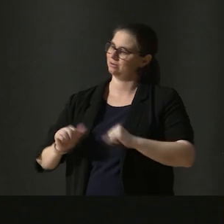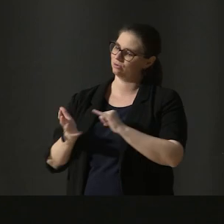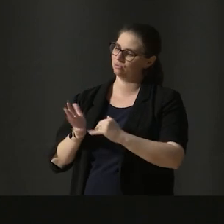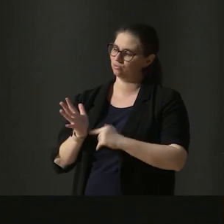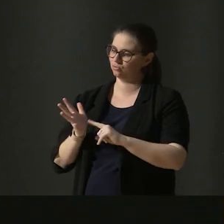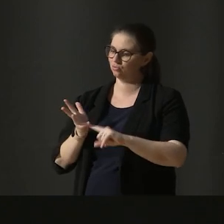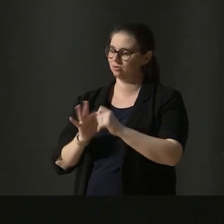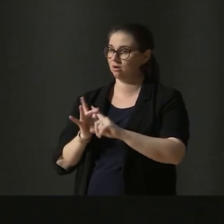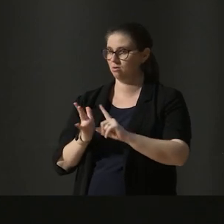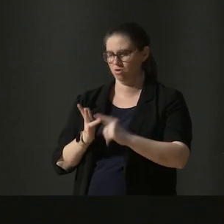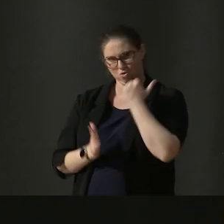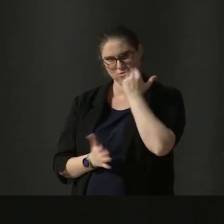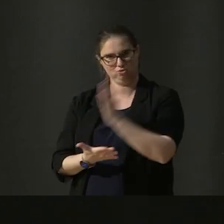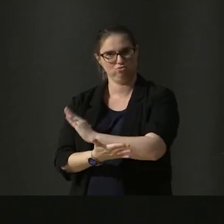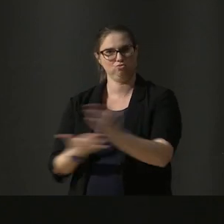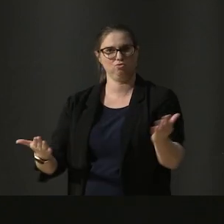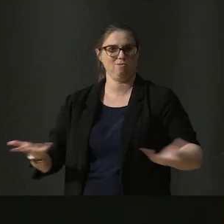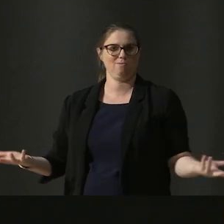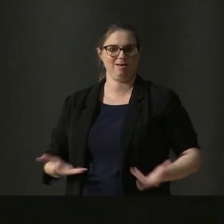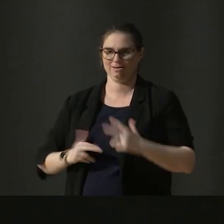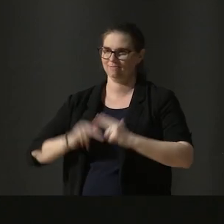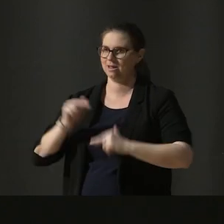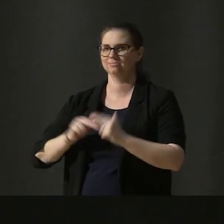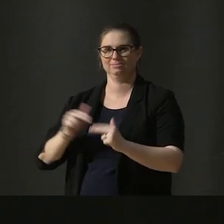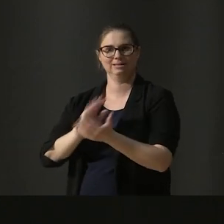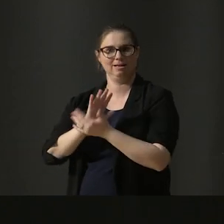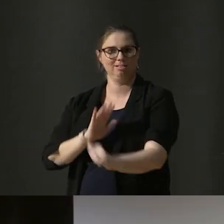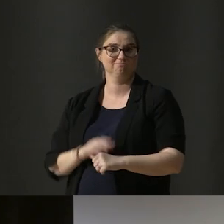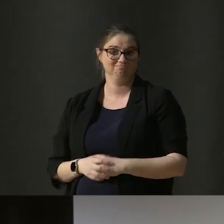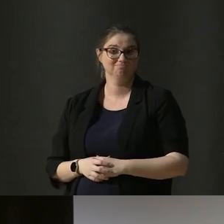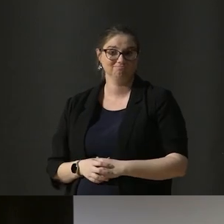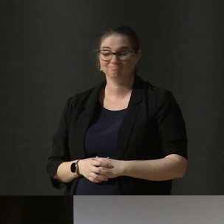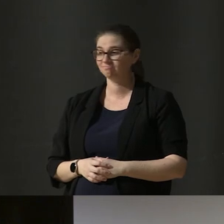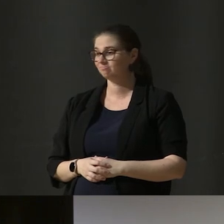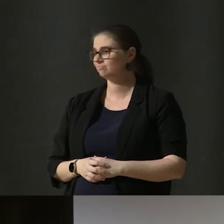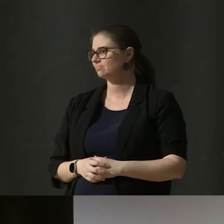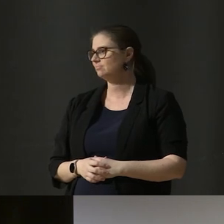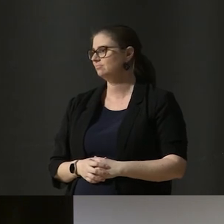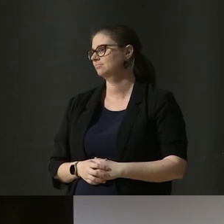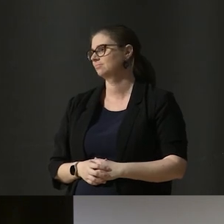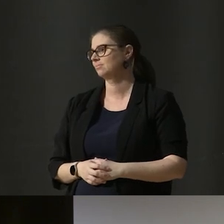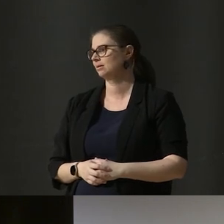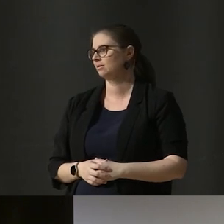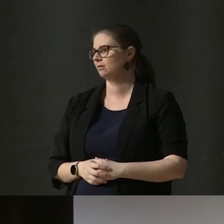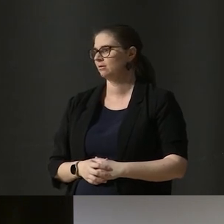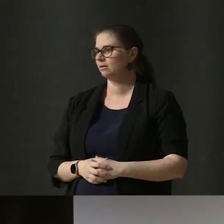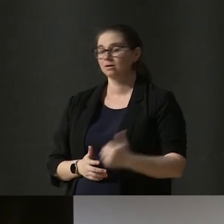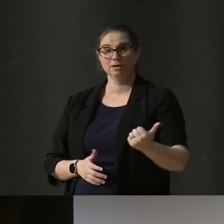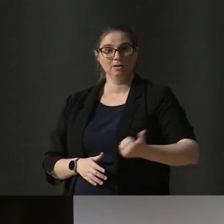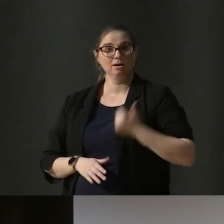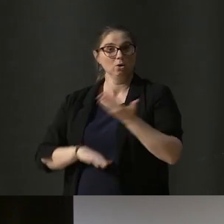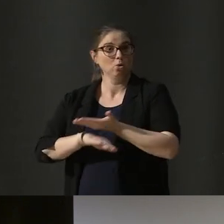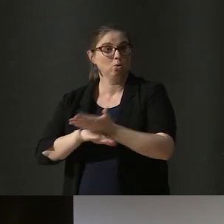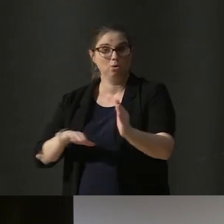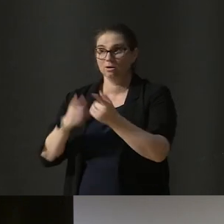always been the real stage for developing our artistry. Our new music education system is ready and right